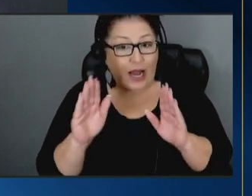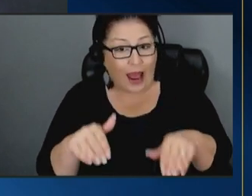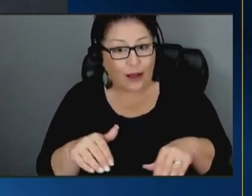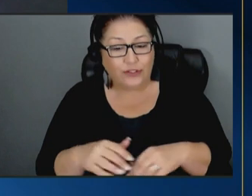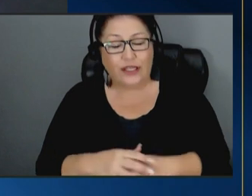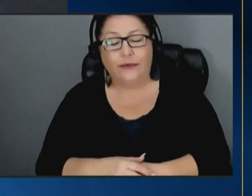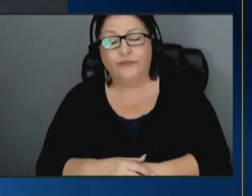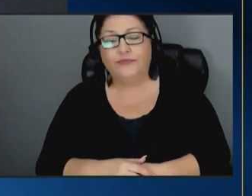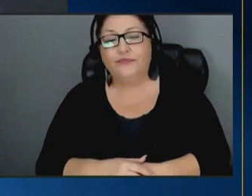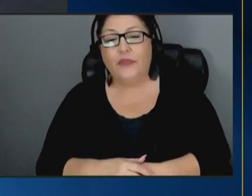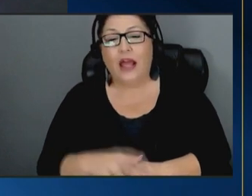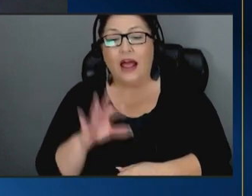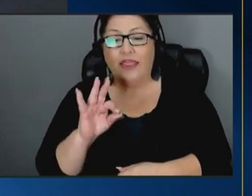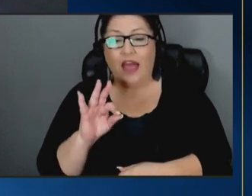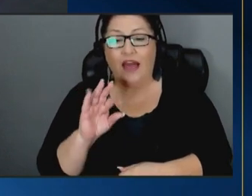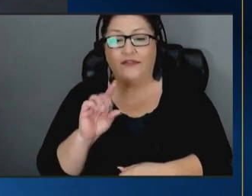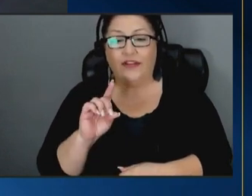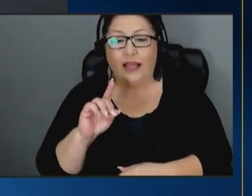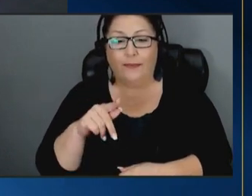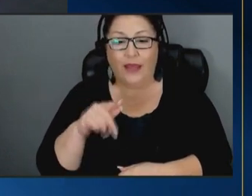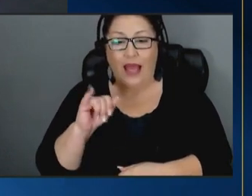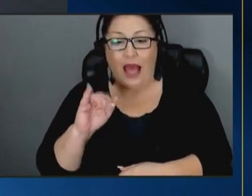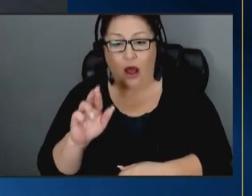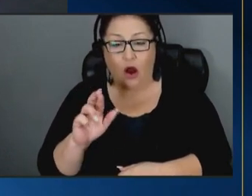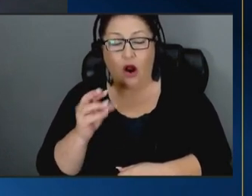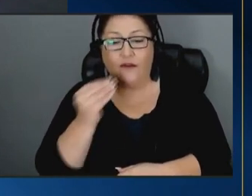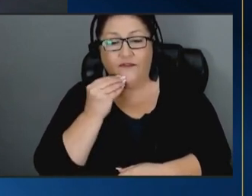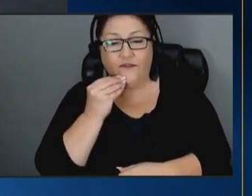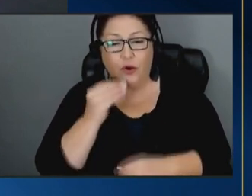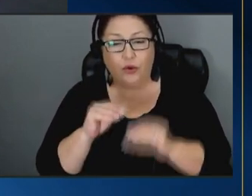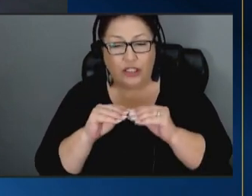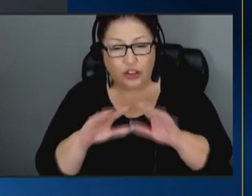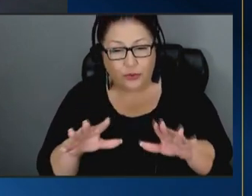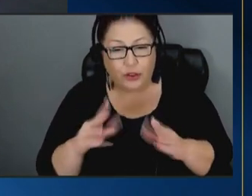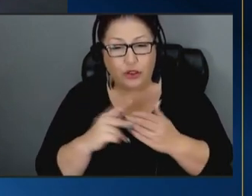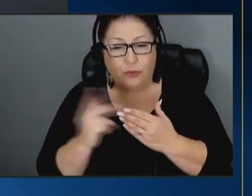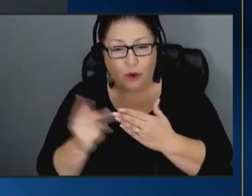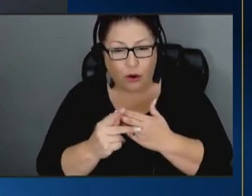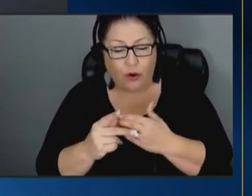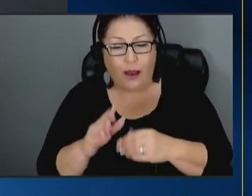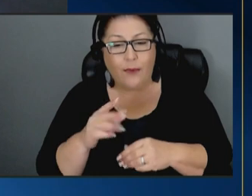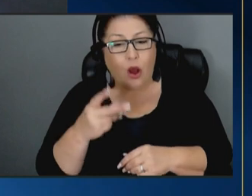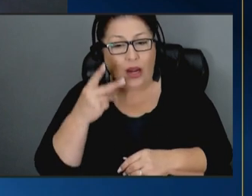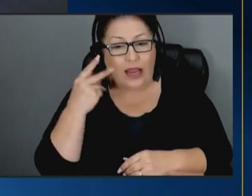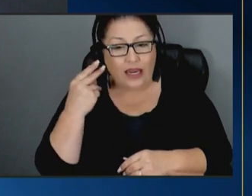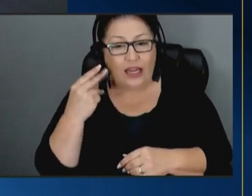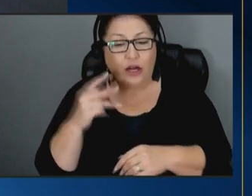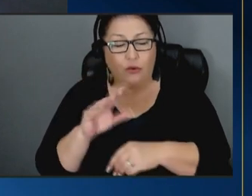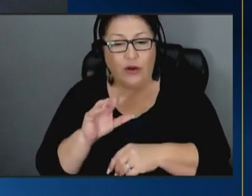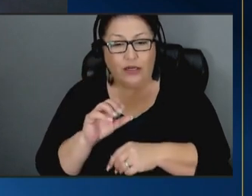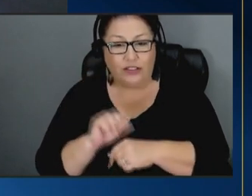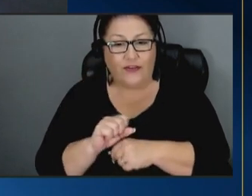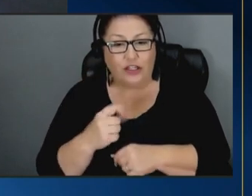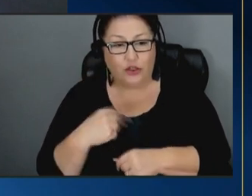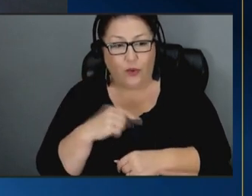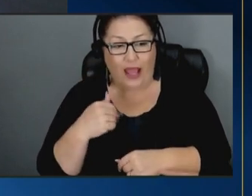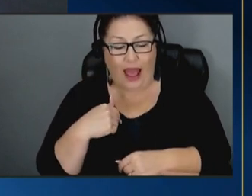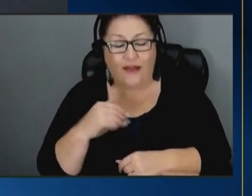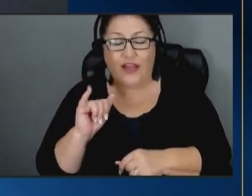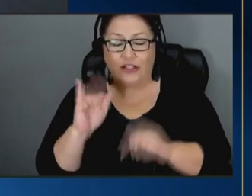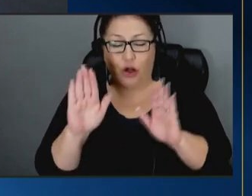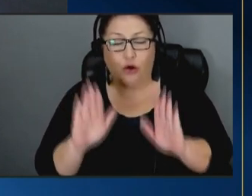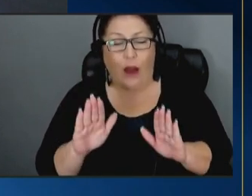the fdpir the food distribution program on indian reservations we have in our community it's a great resource for